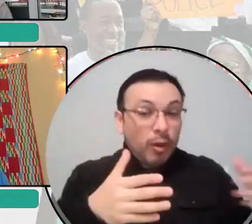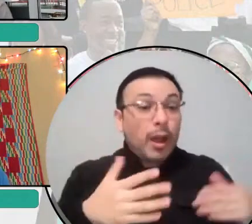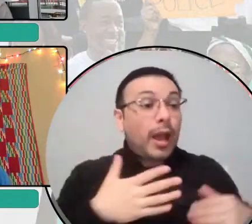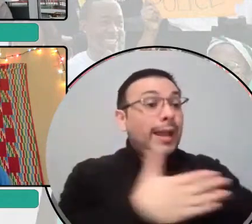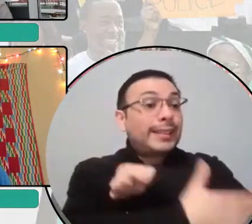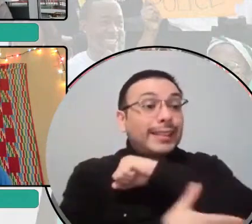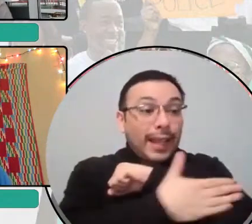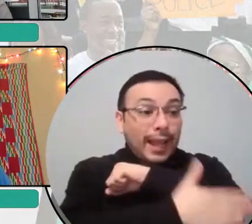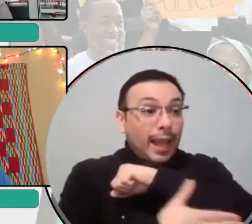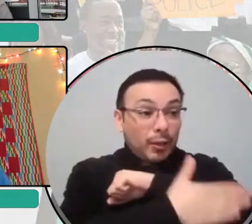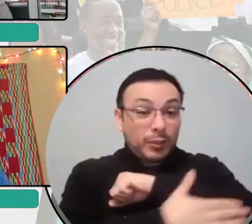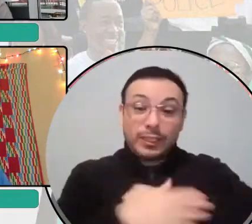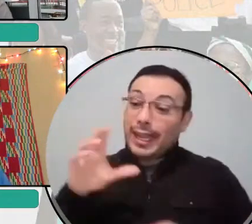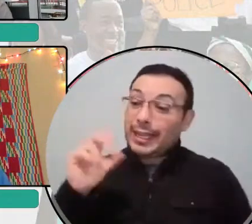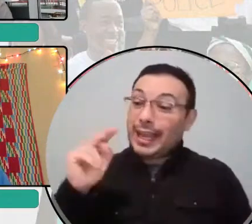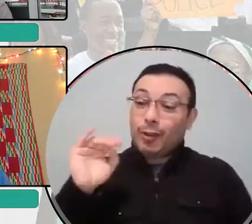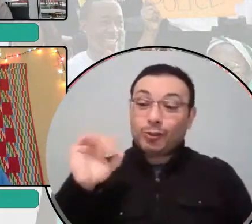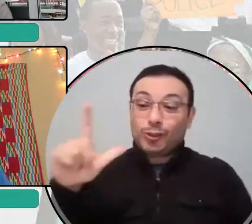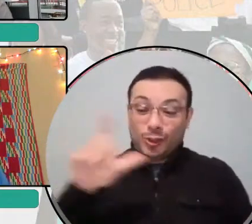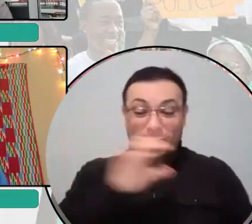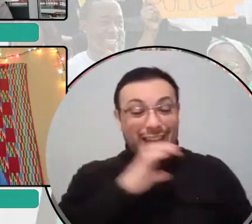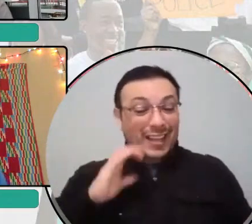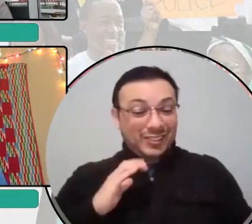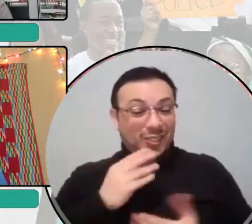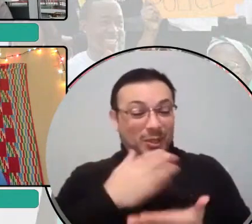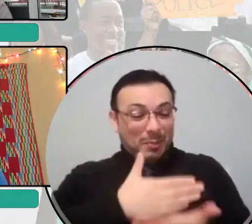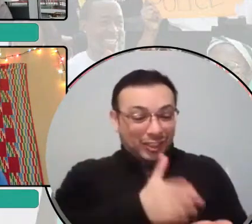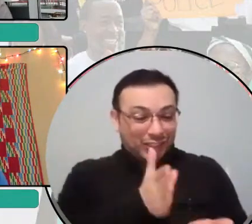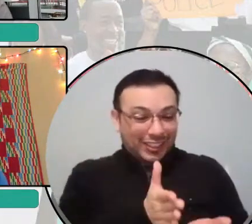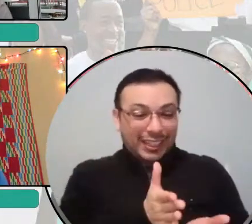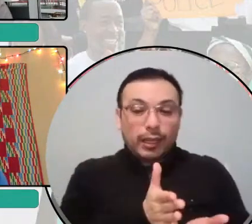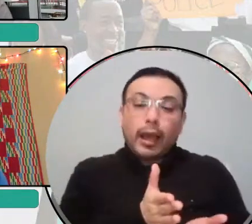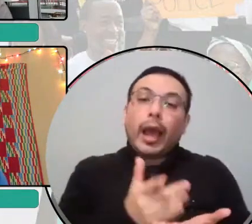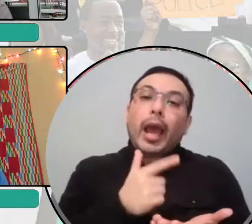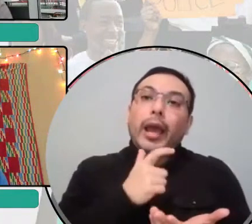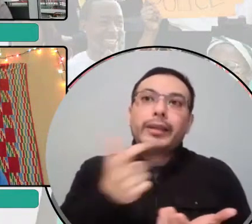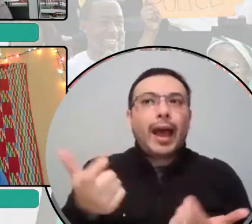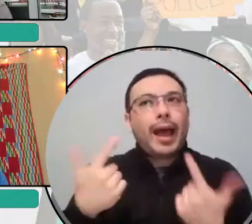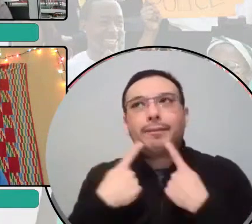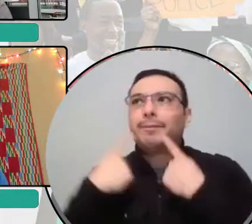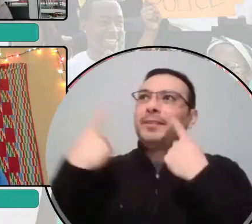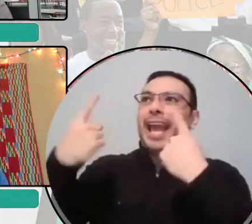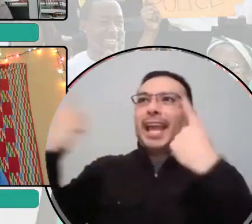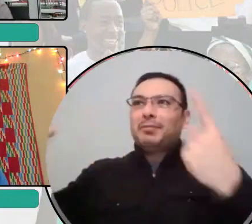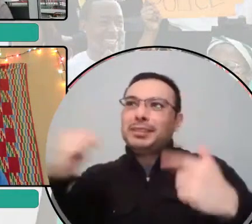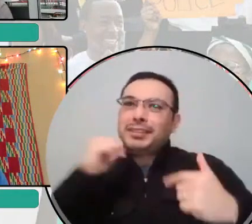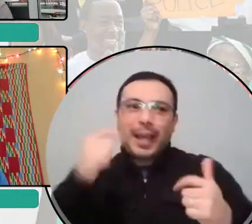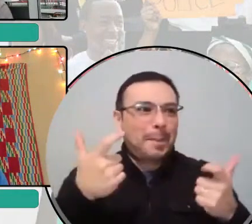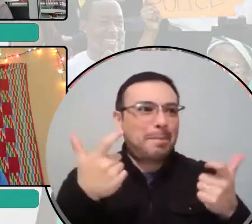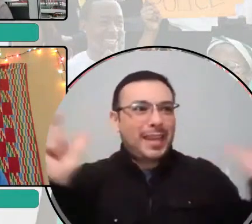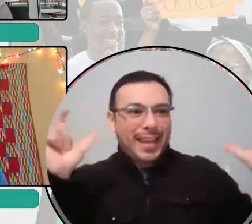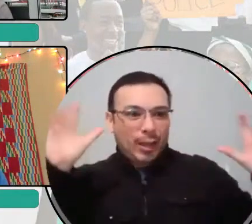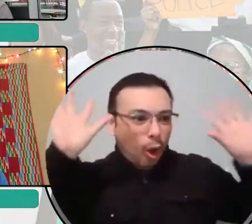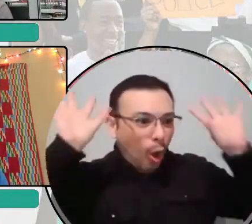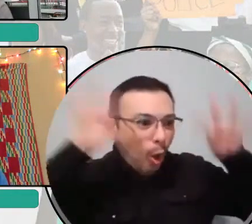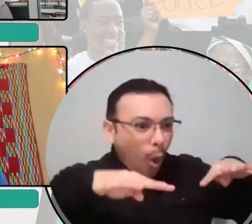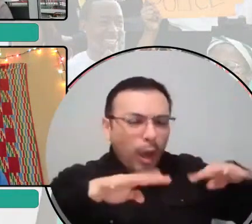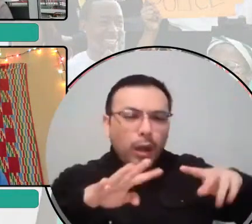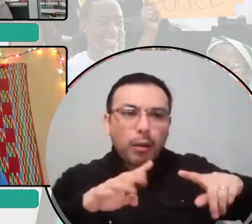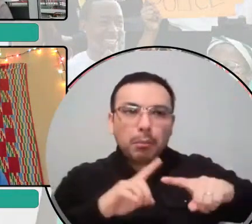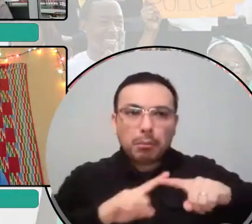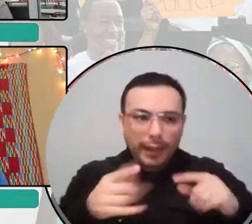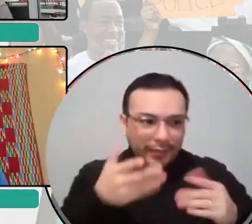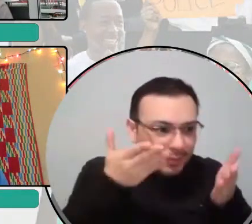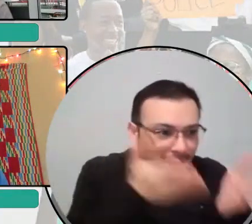isn't very glamorous, but it's so likely we could actually make a change there if we use collective action. So